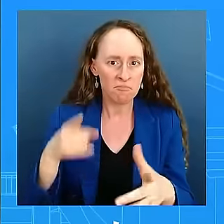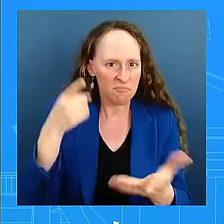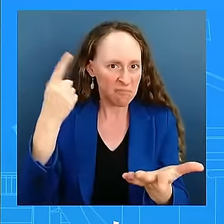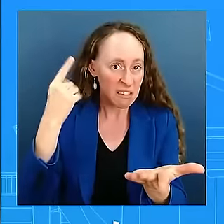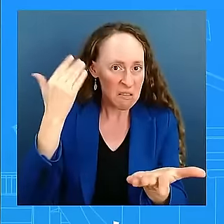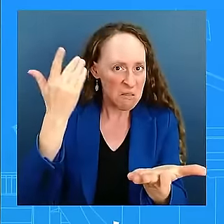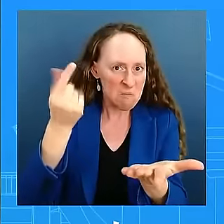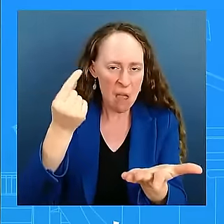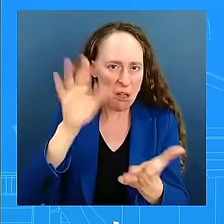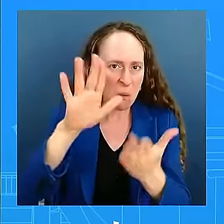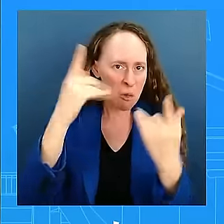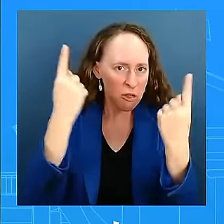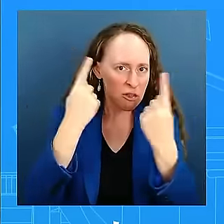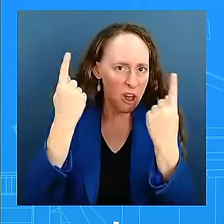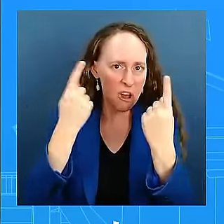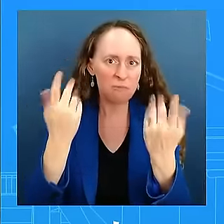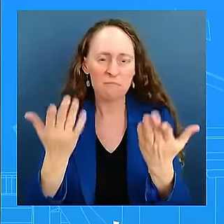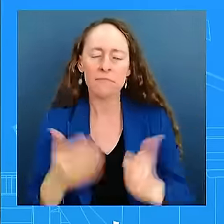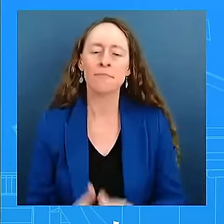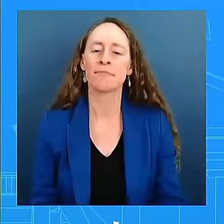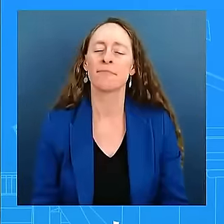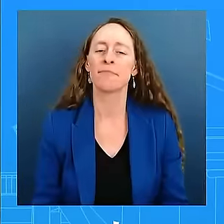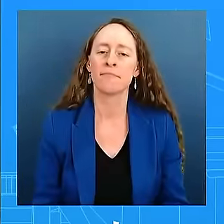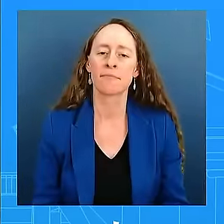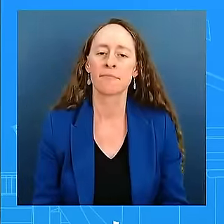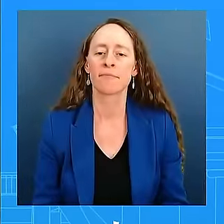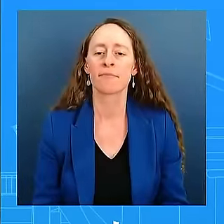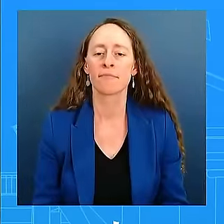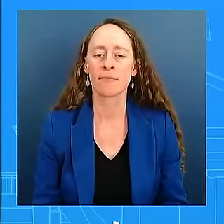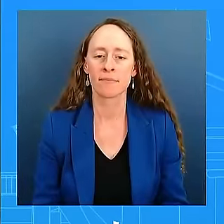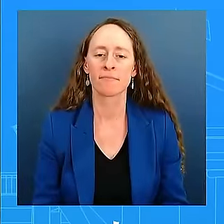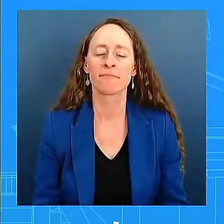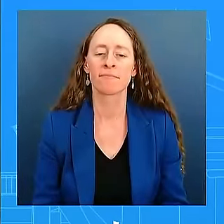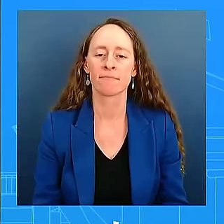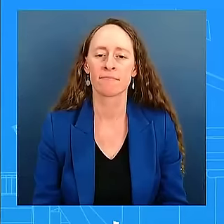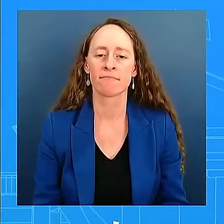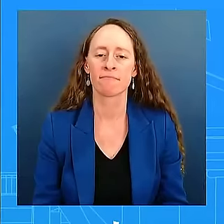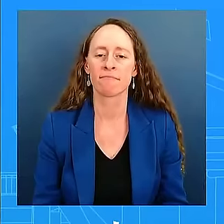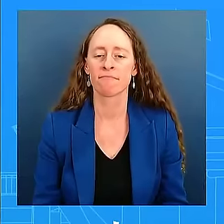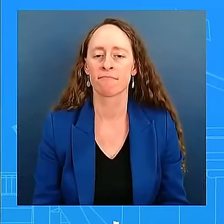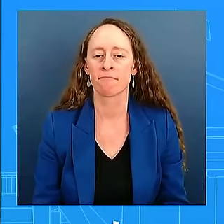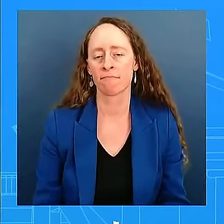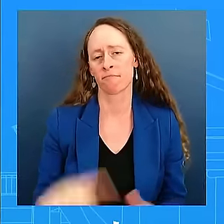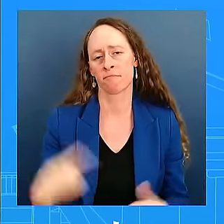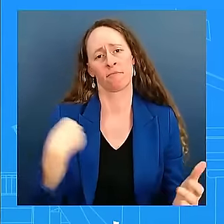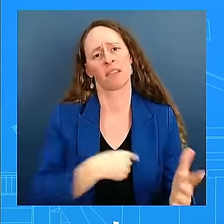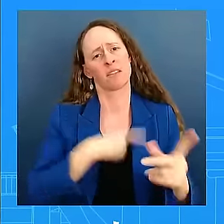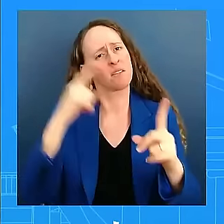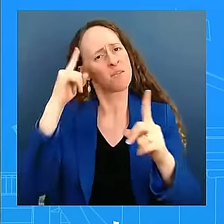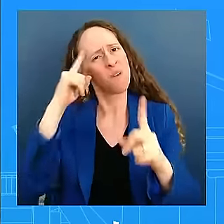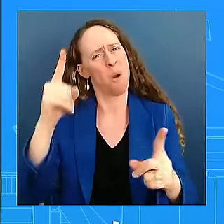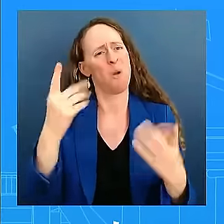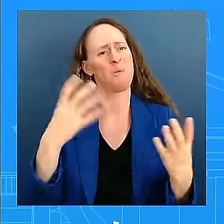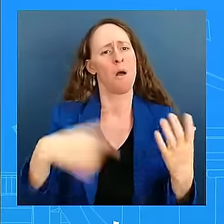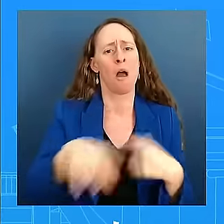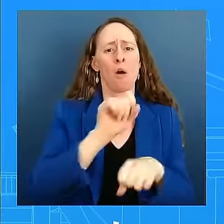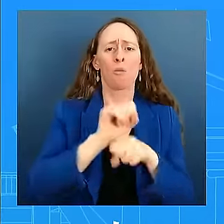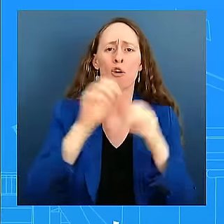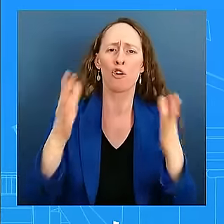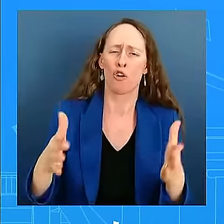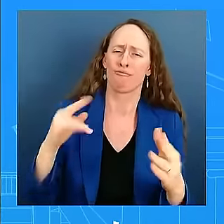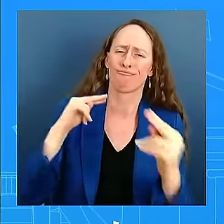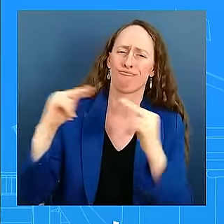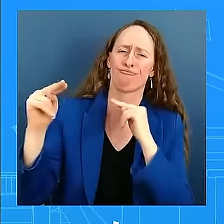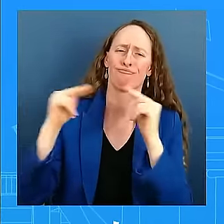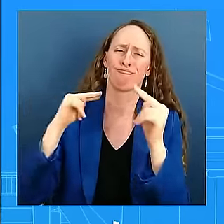is something that this president believes in. It has worked. You've seen that work over the past couple of years under this administration,